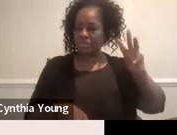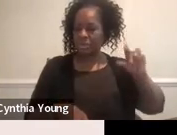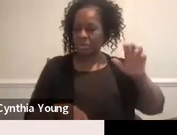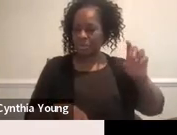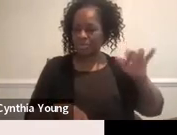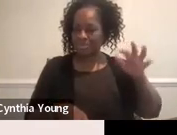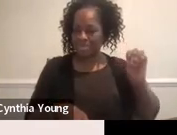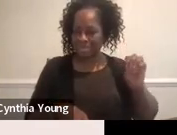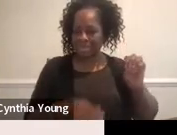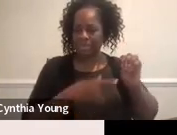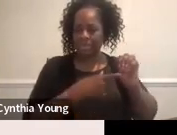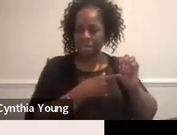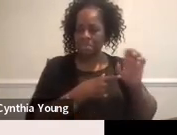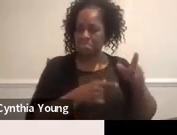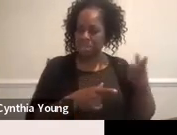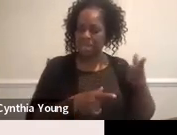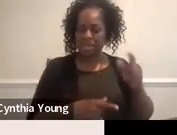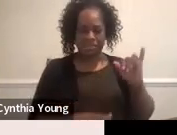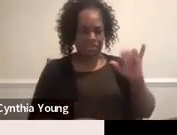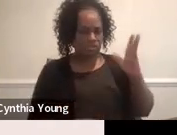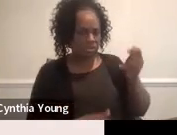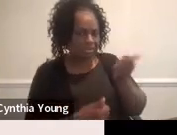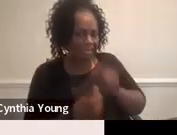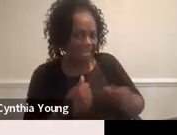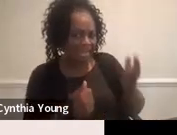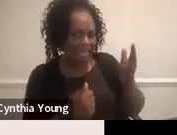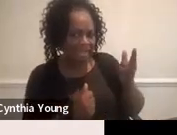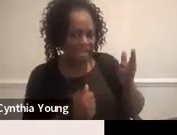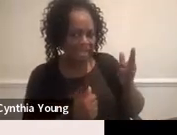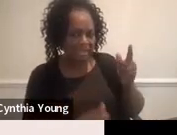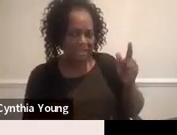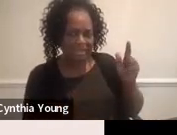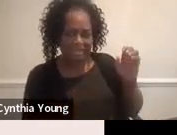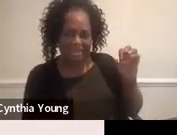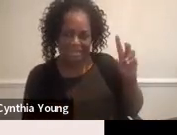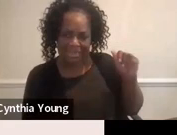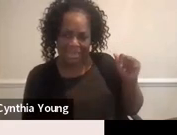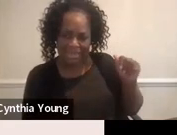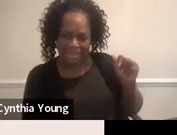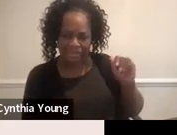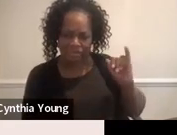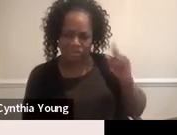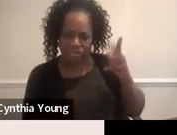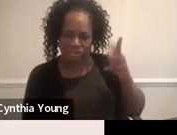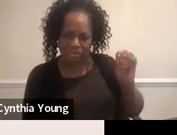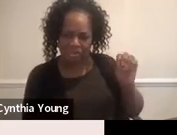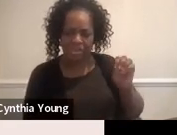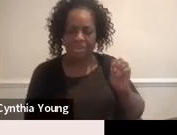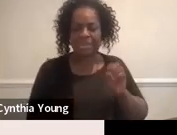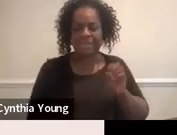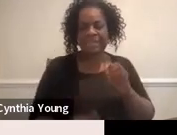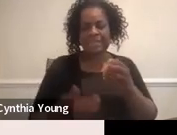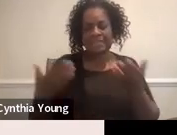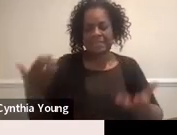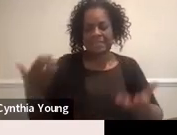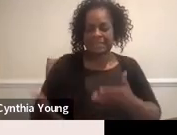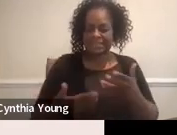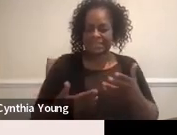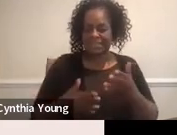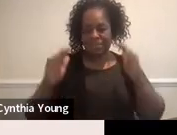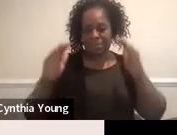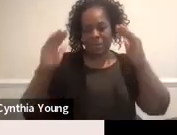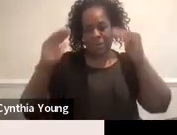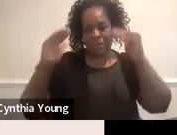Um, but it should be Julie. got any, uh, an ETA for that one. I am hopefully,